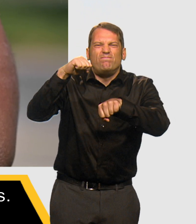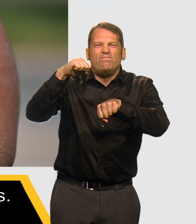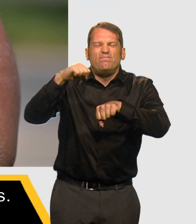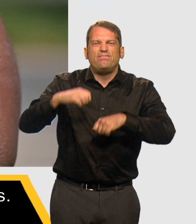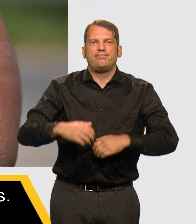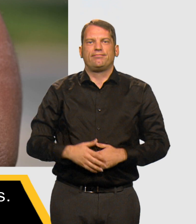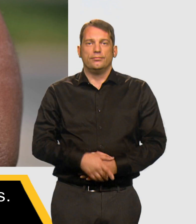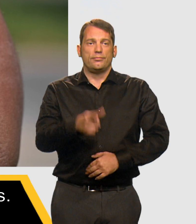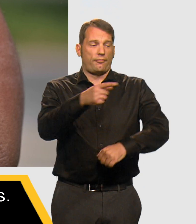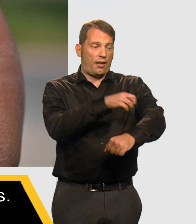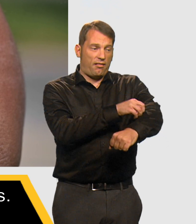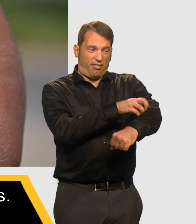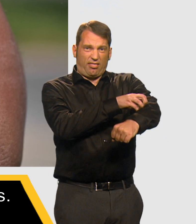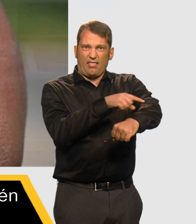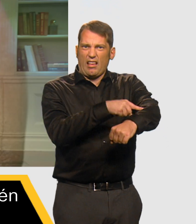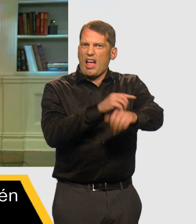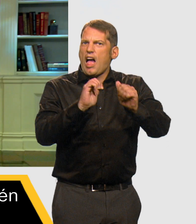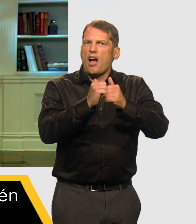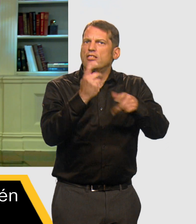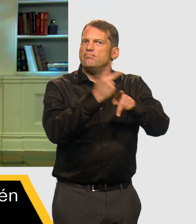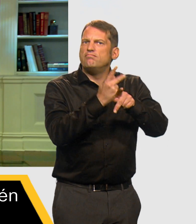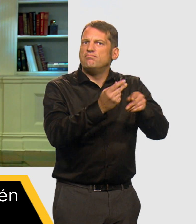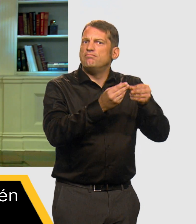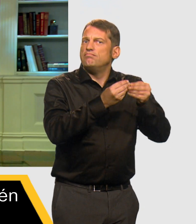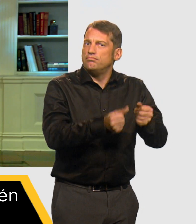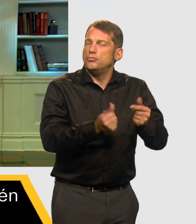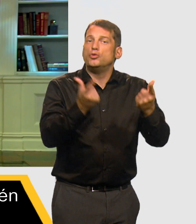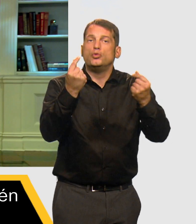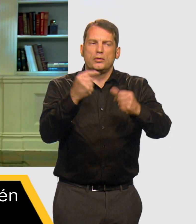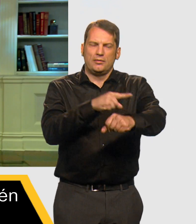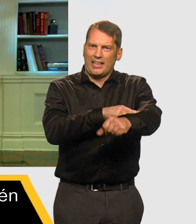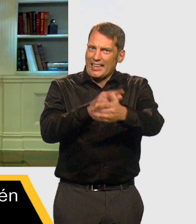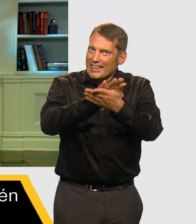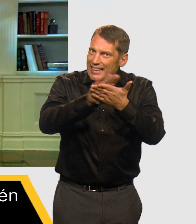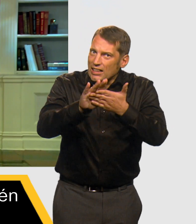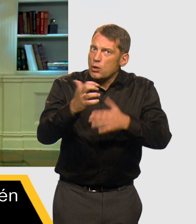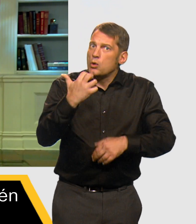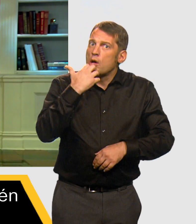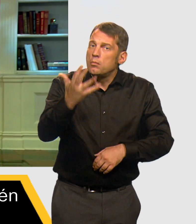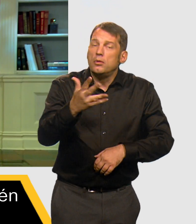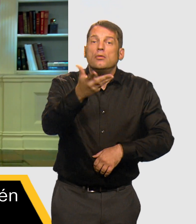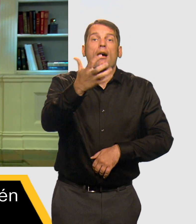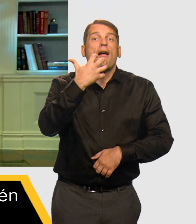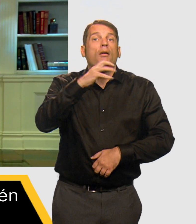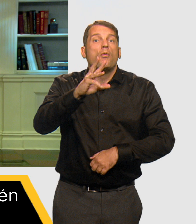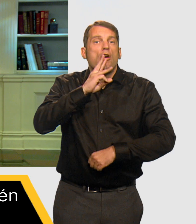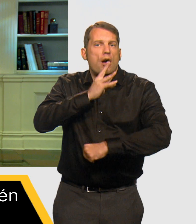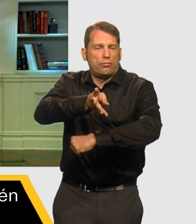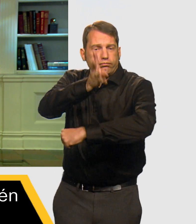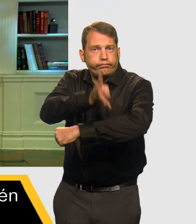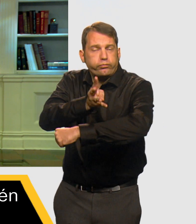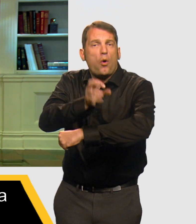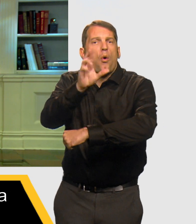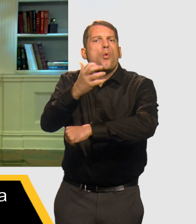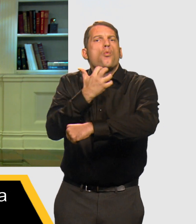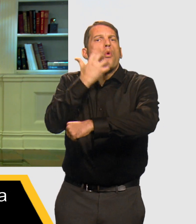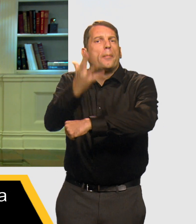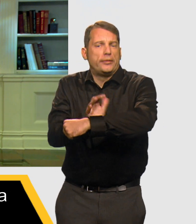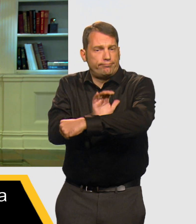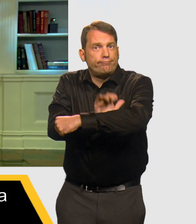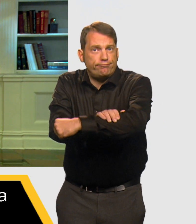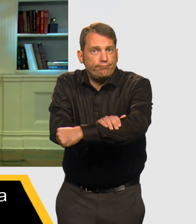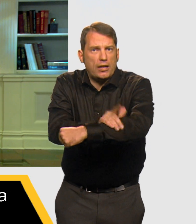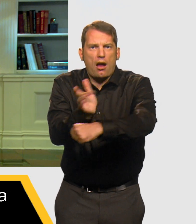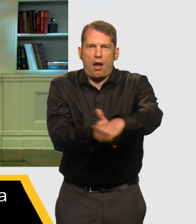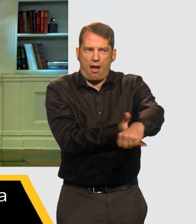hard, pus-filled core. To care for an abscess, keep the area clean and warm. Soak in hot